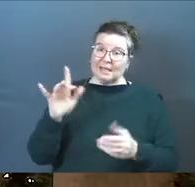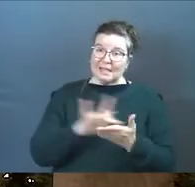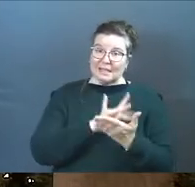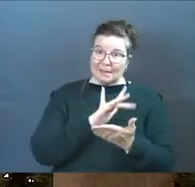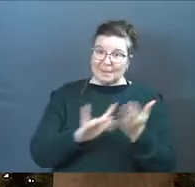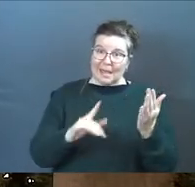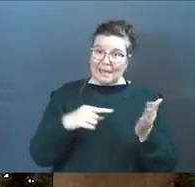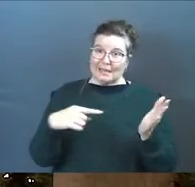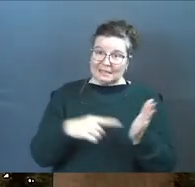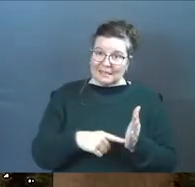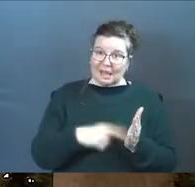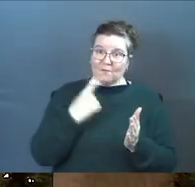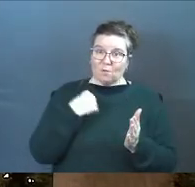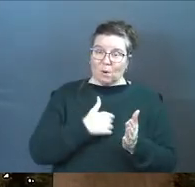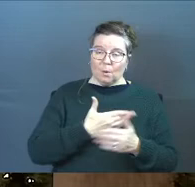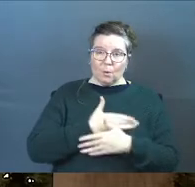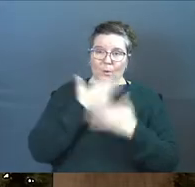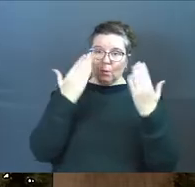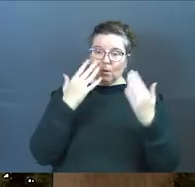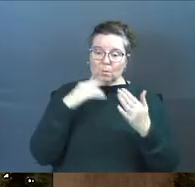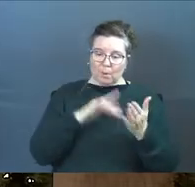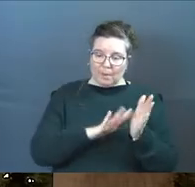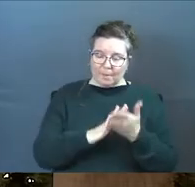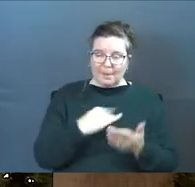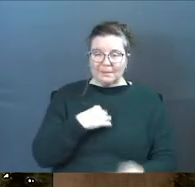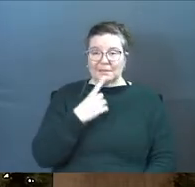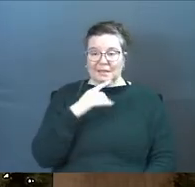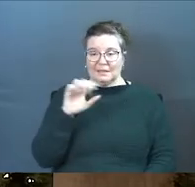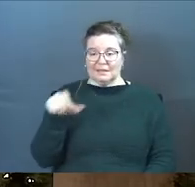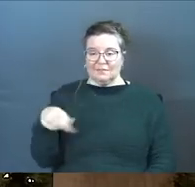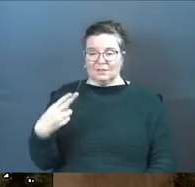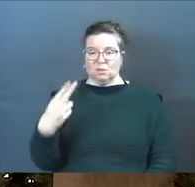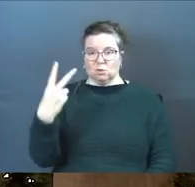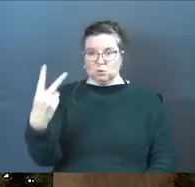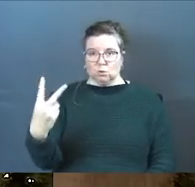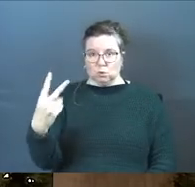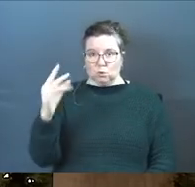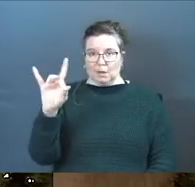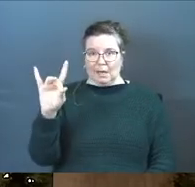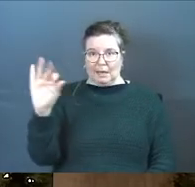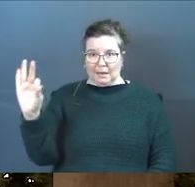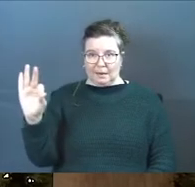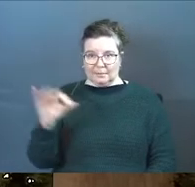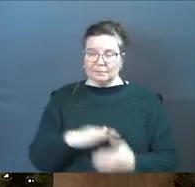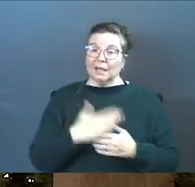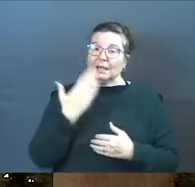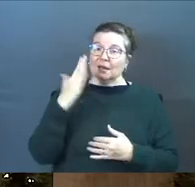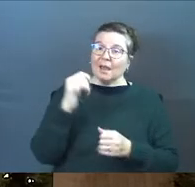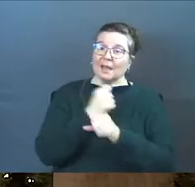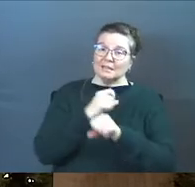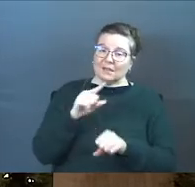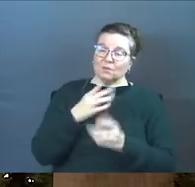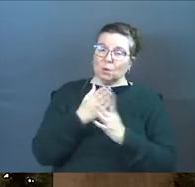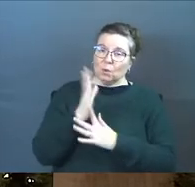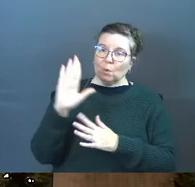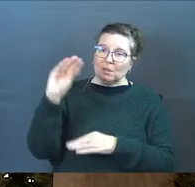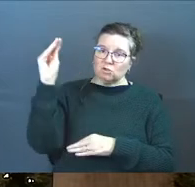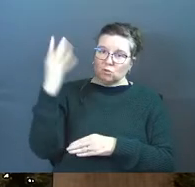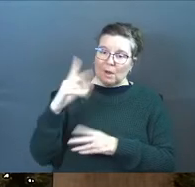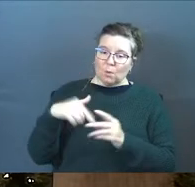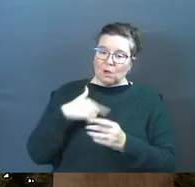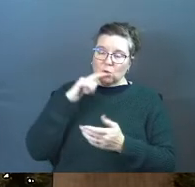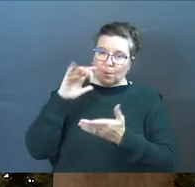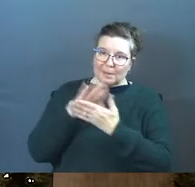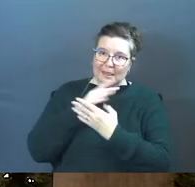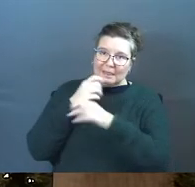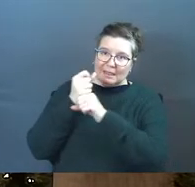paid our debt for us is what the Bible says. Ephesians 2, 8 and 9. God saved you by his grace when